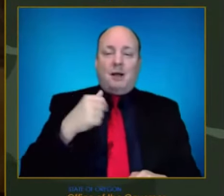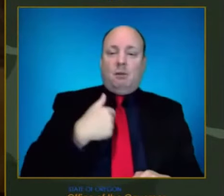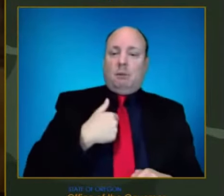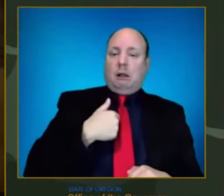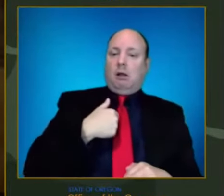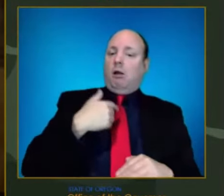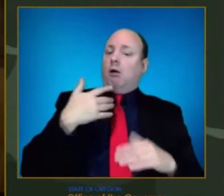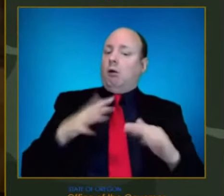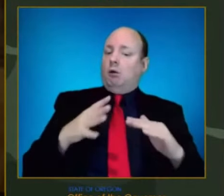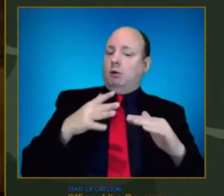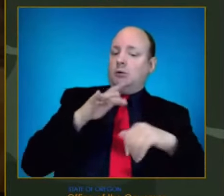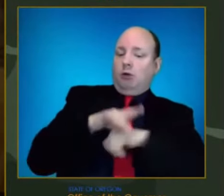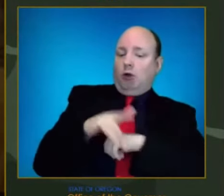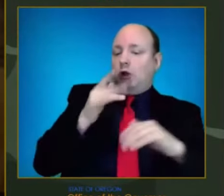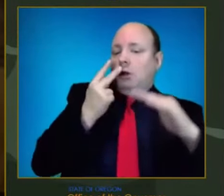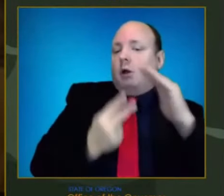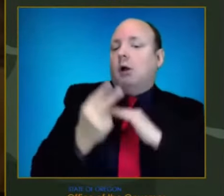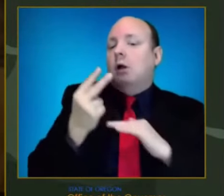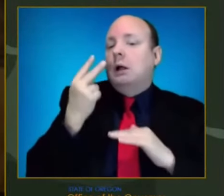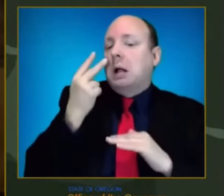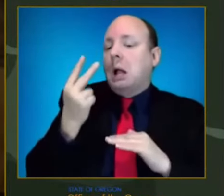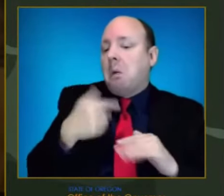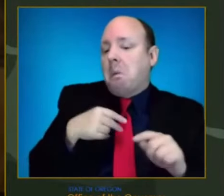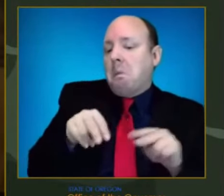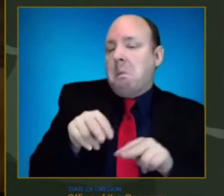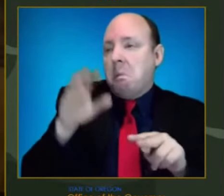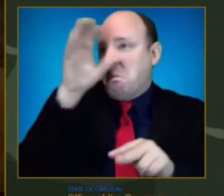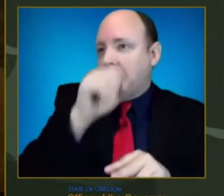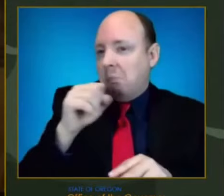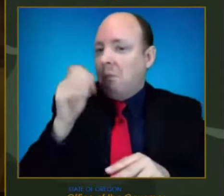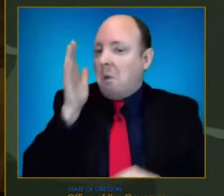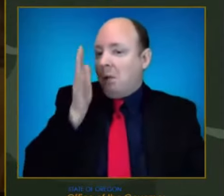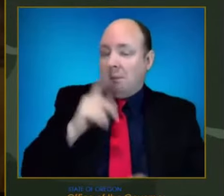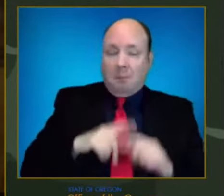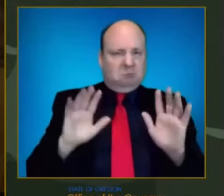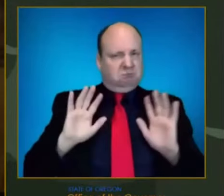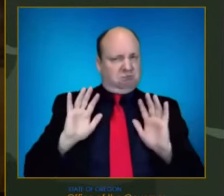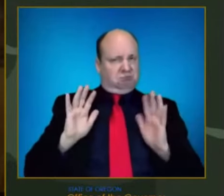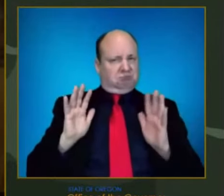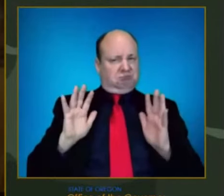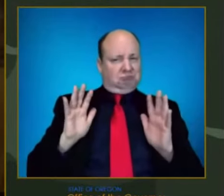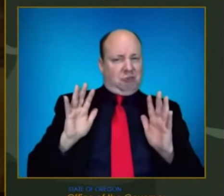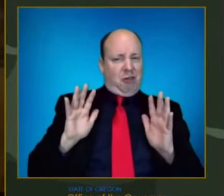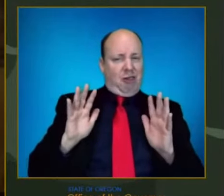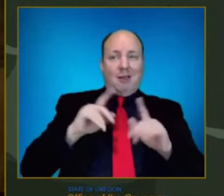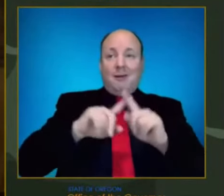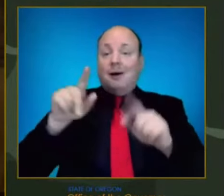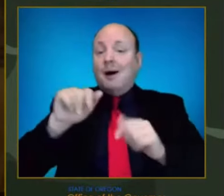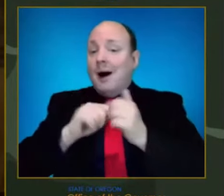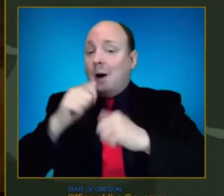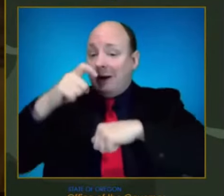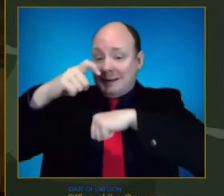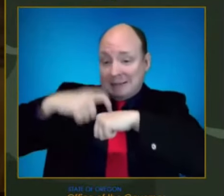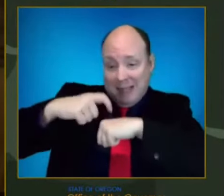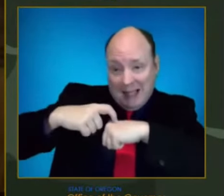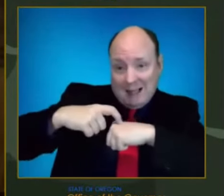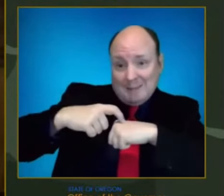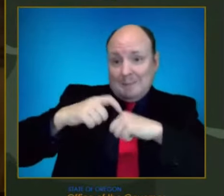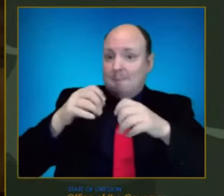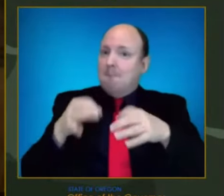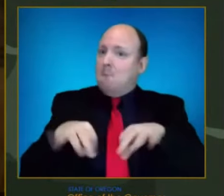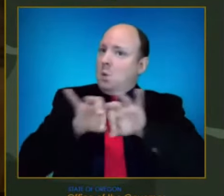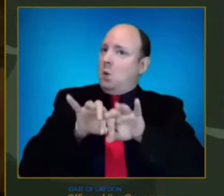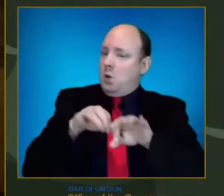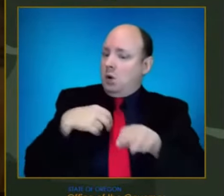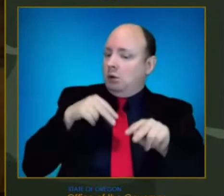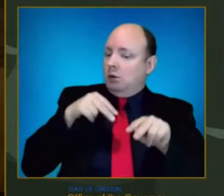And so to that point, the key here is is is that the timing is in any case we have this this period